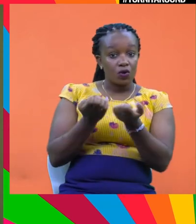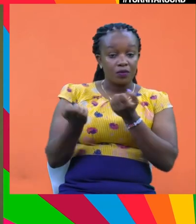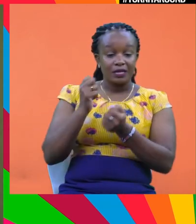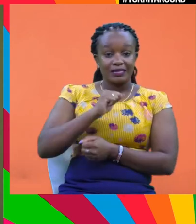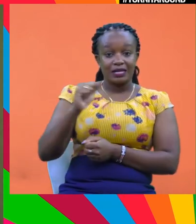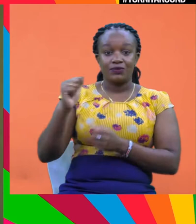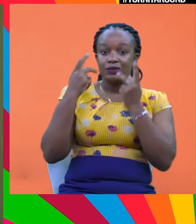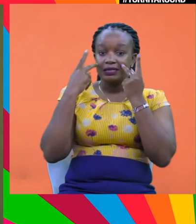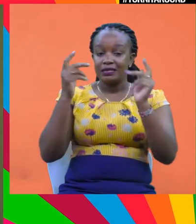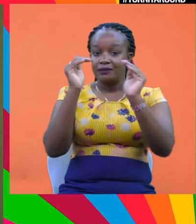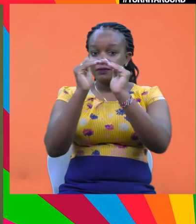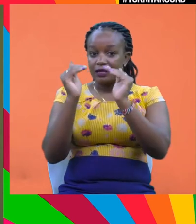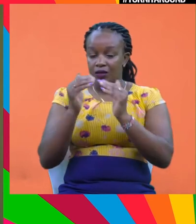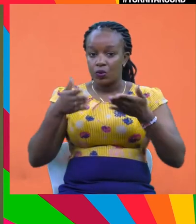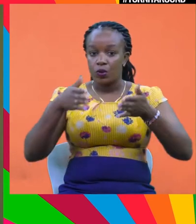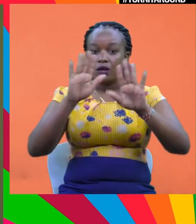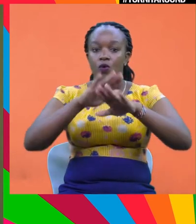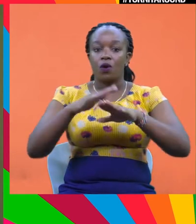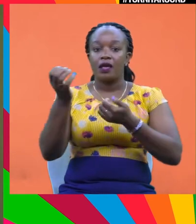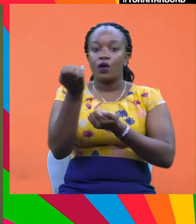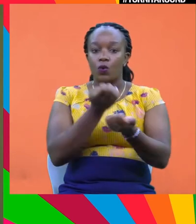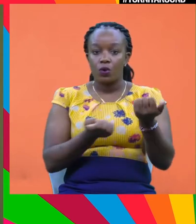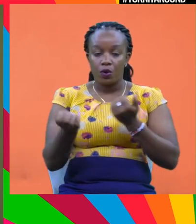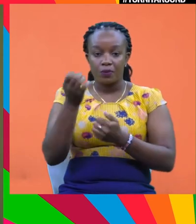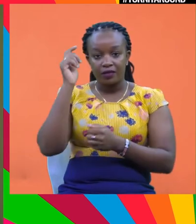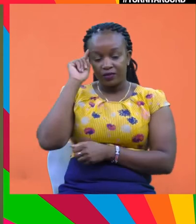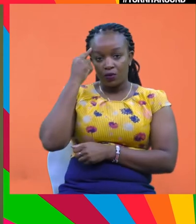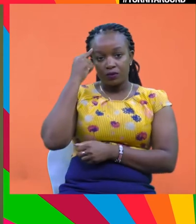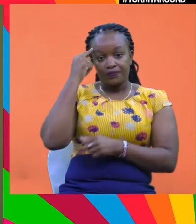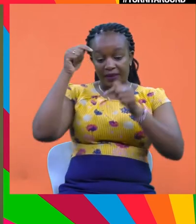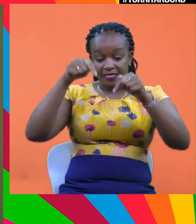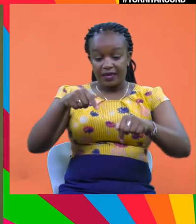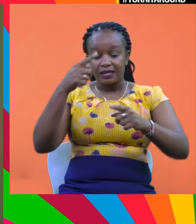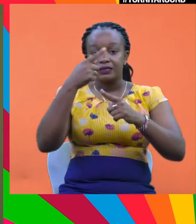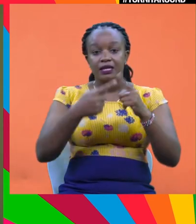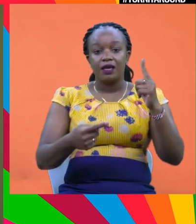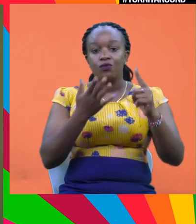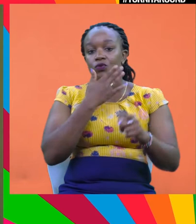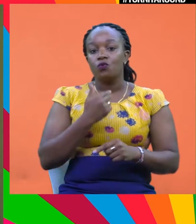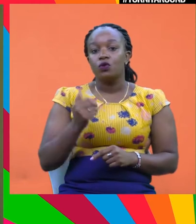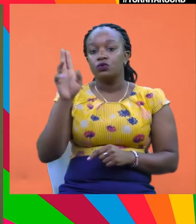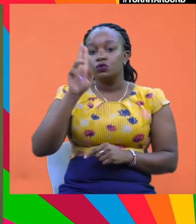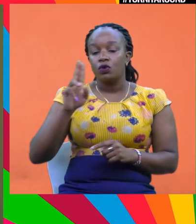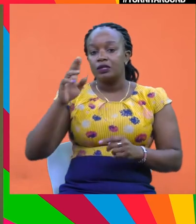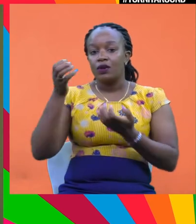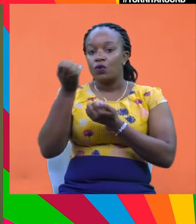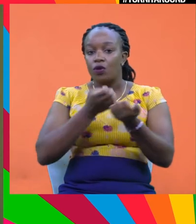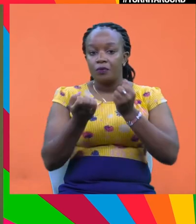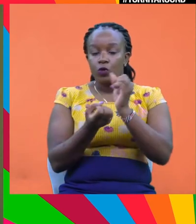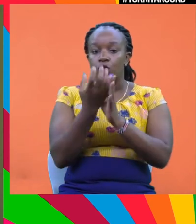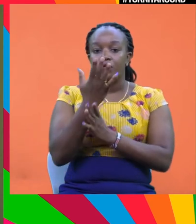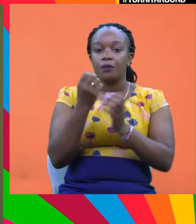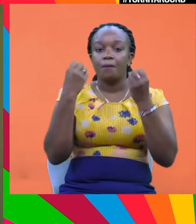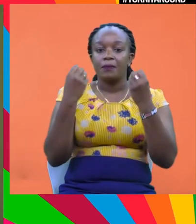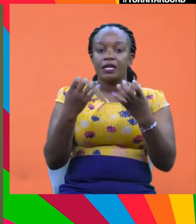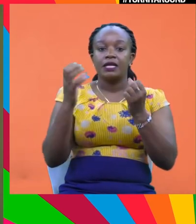side, we've seen a fairly swift initial economic rebound. This year, we will likely see strong economic growth in most